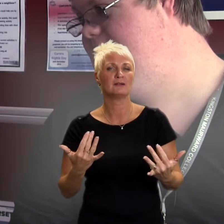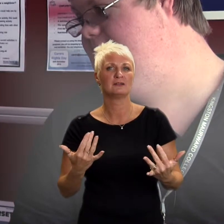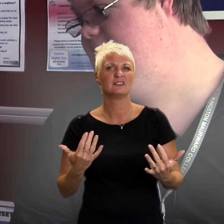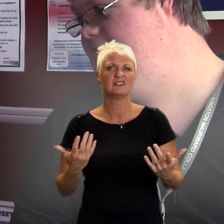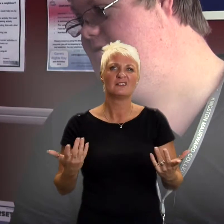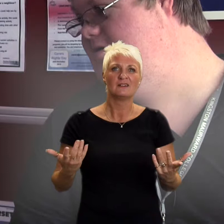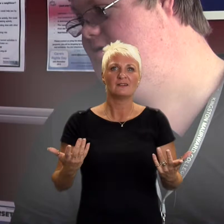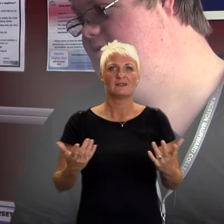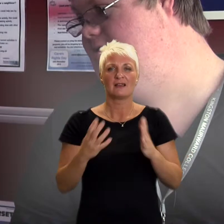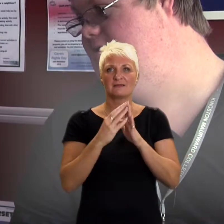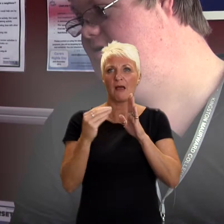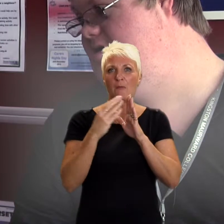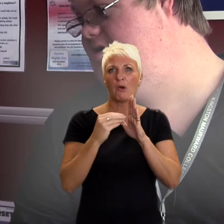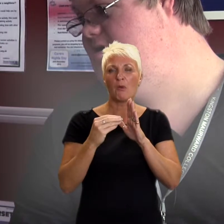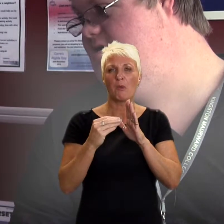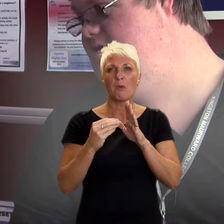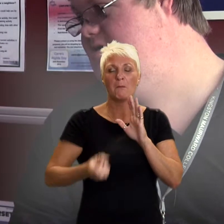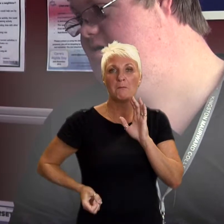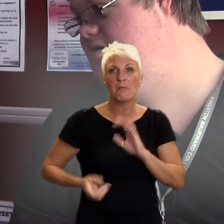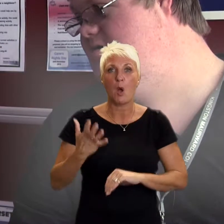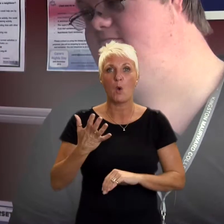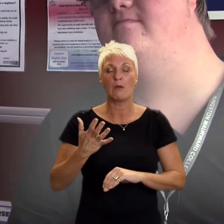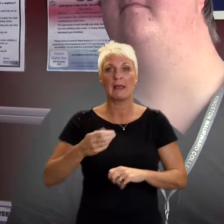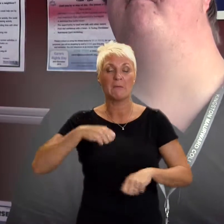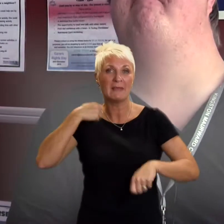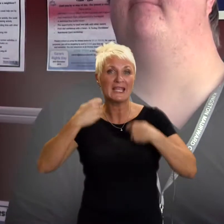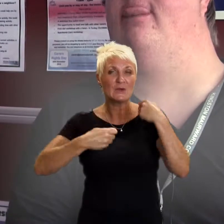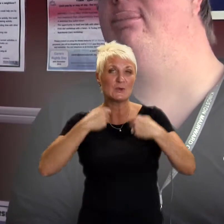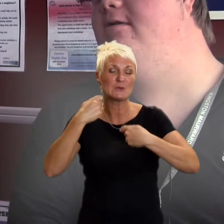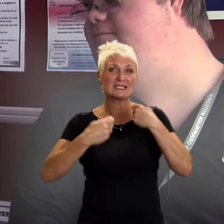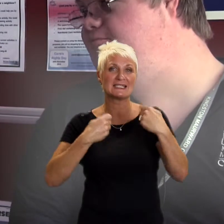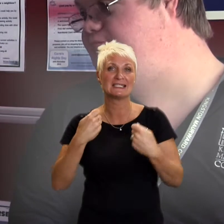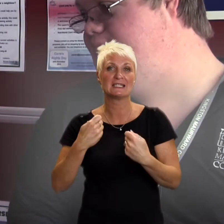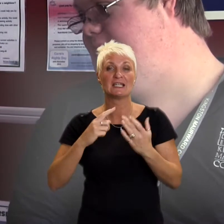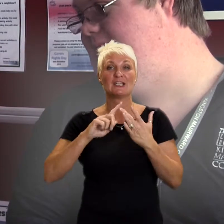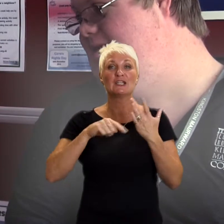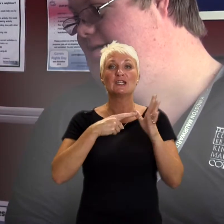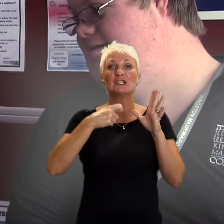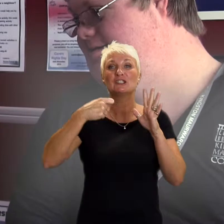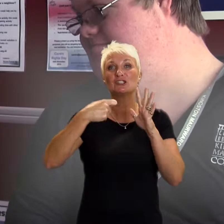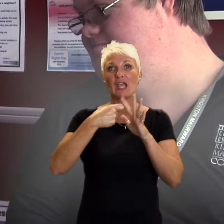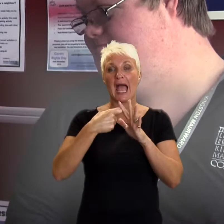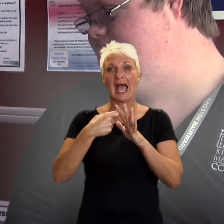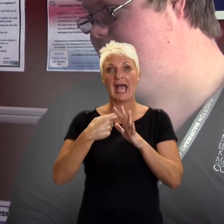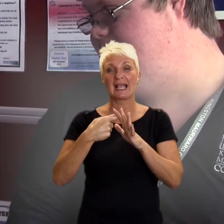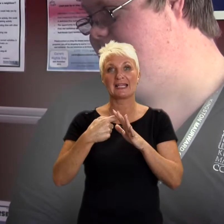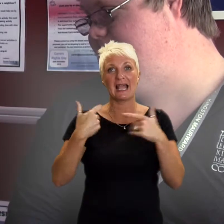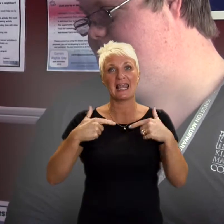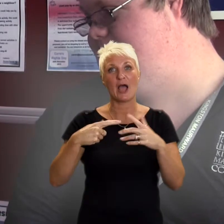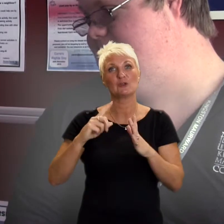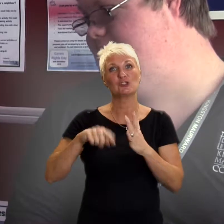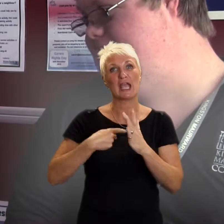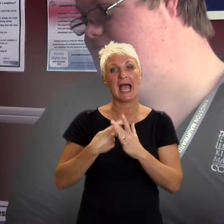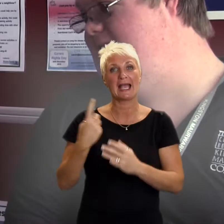out say like bowling and out for meals and Jack and they let Jack